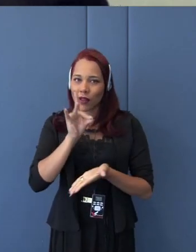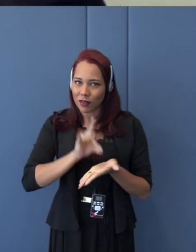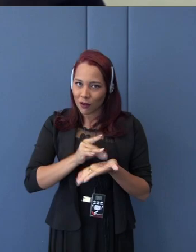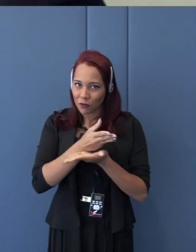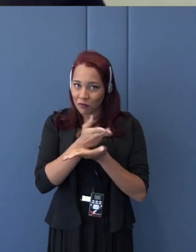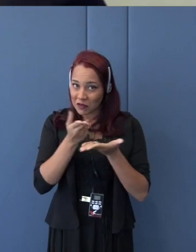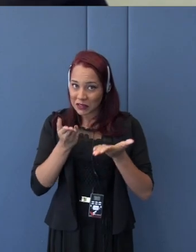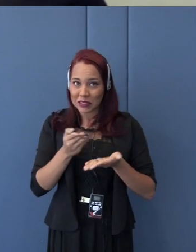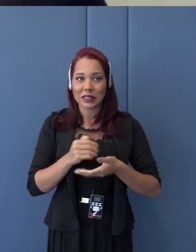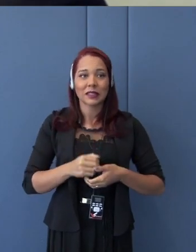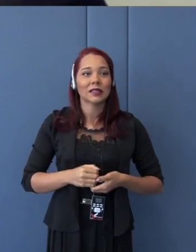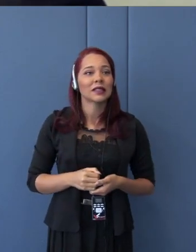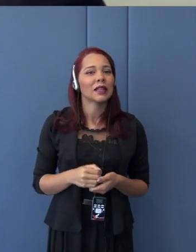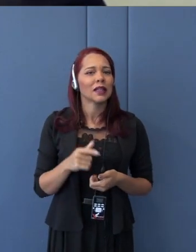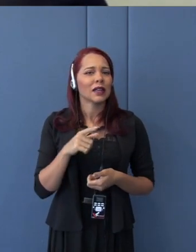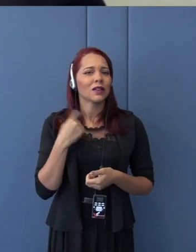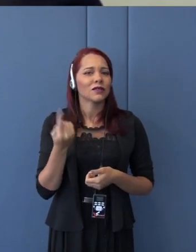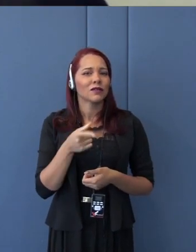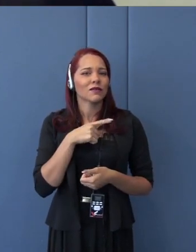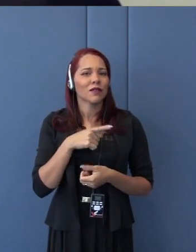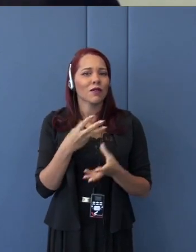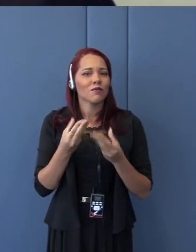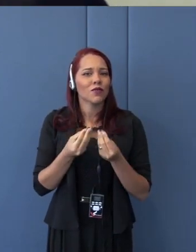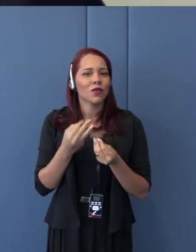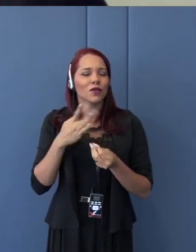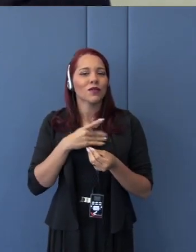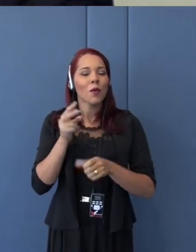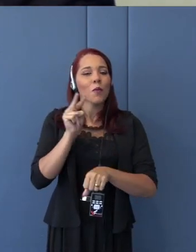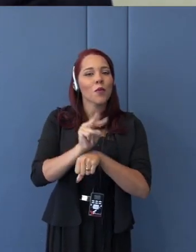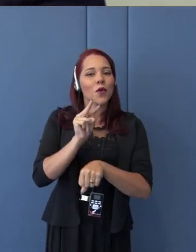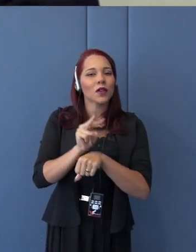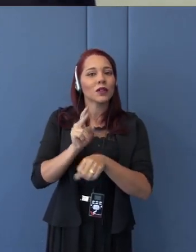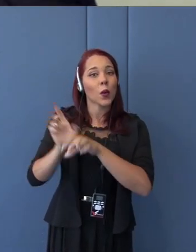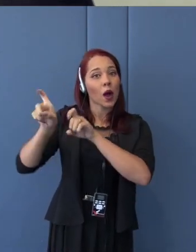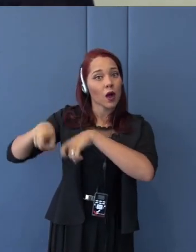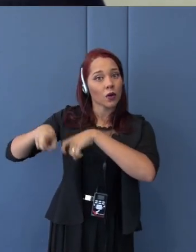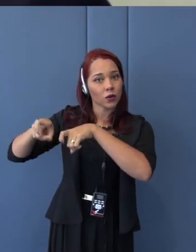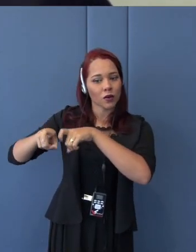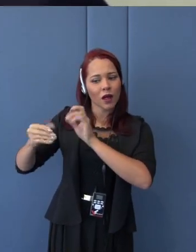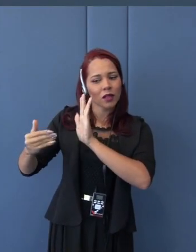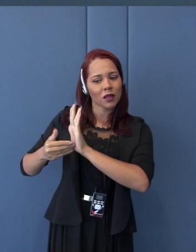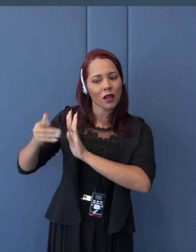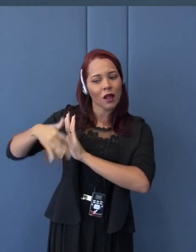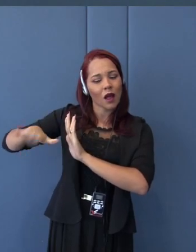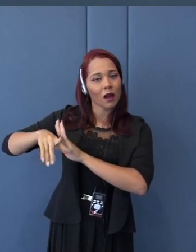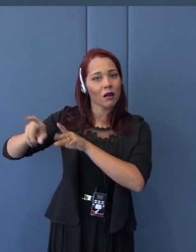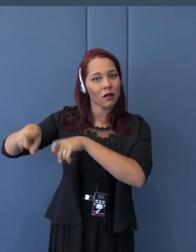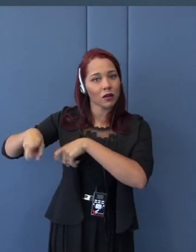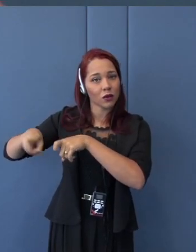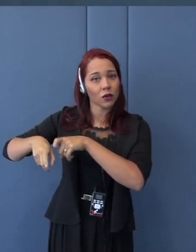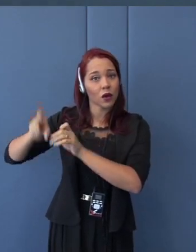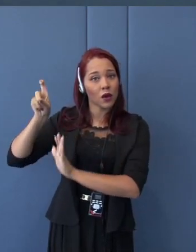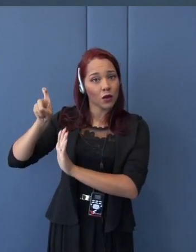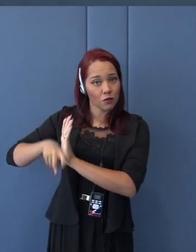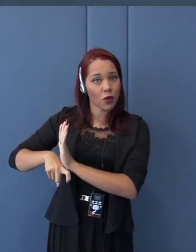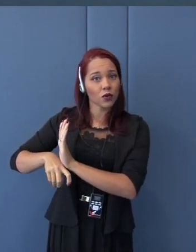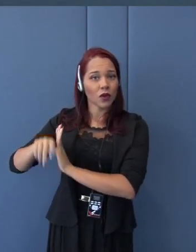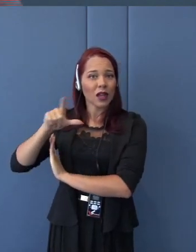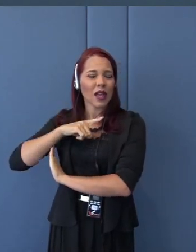protection on agriculture. But even for agriculture, the average duty rates is about 12%